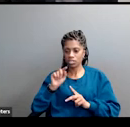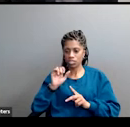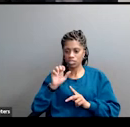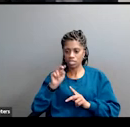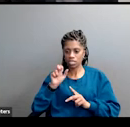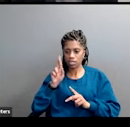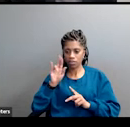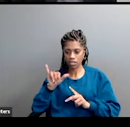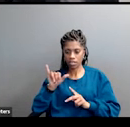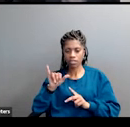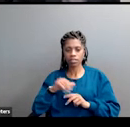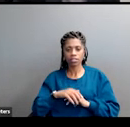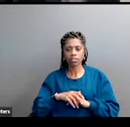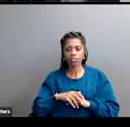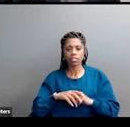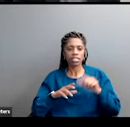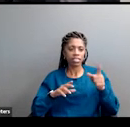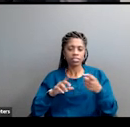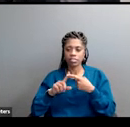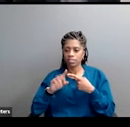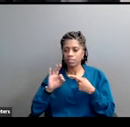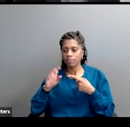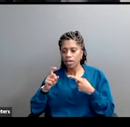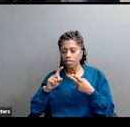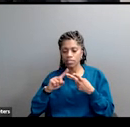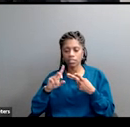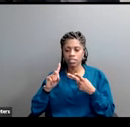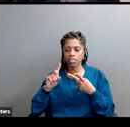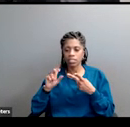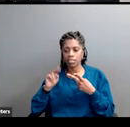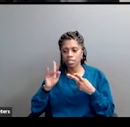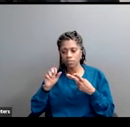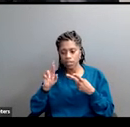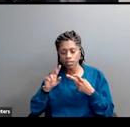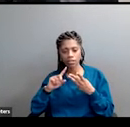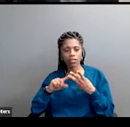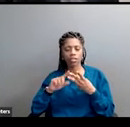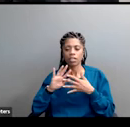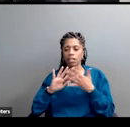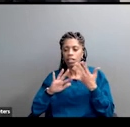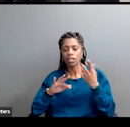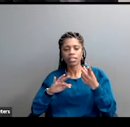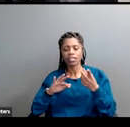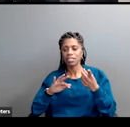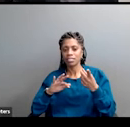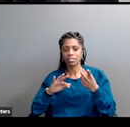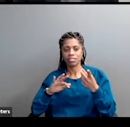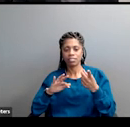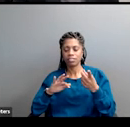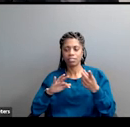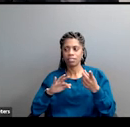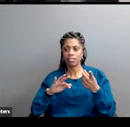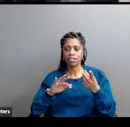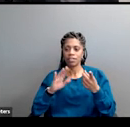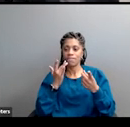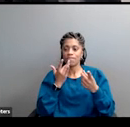Stephen Miller. This is Fox News. They love, they love, they promote a message